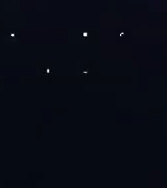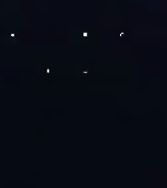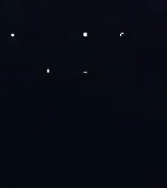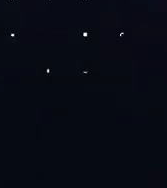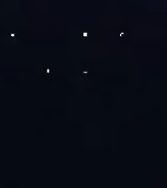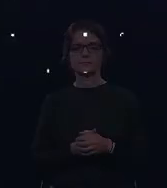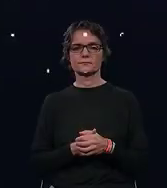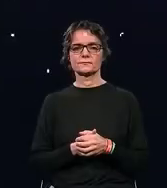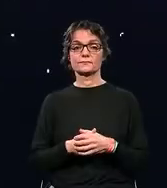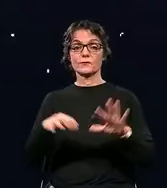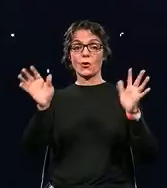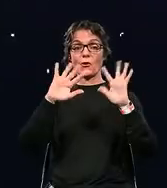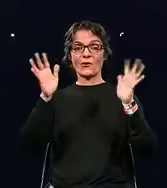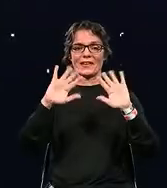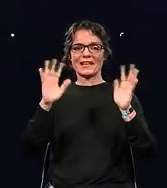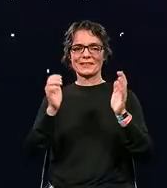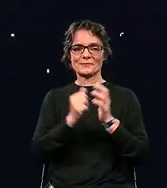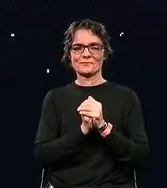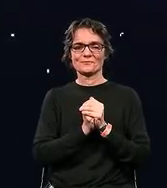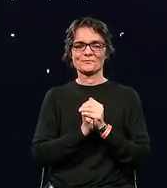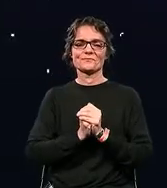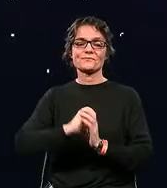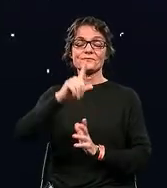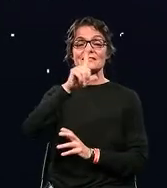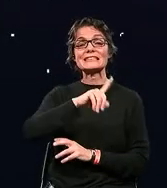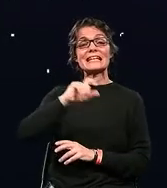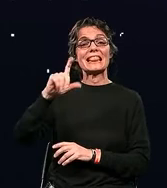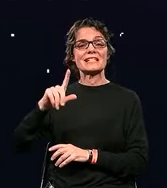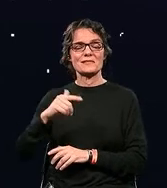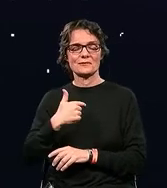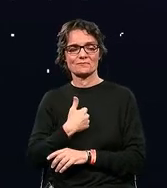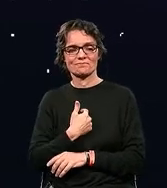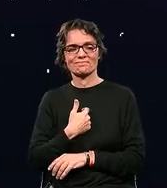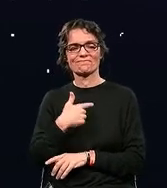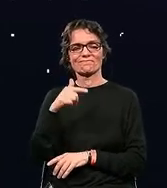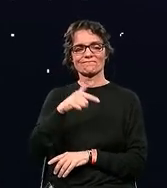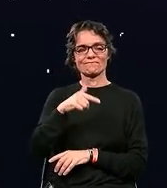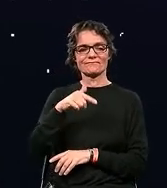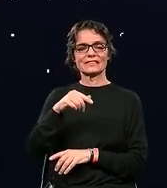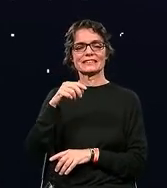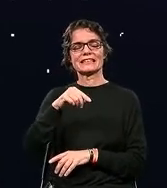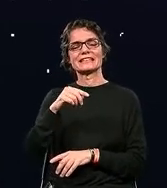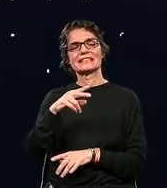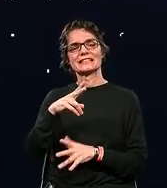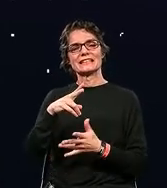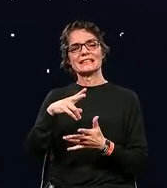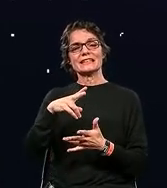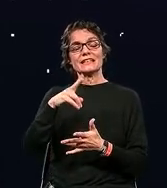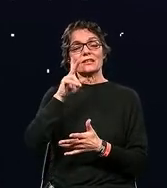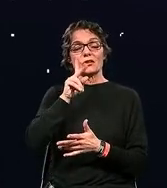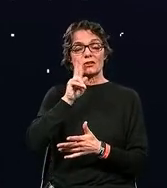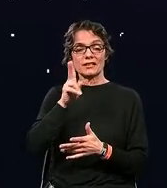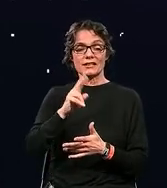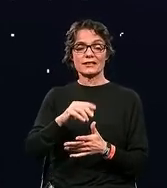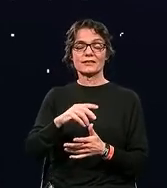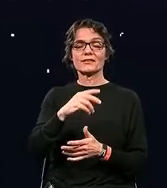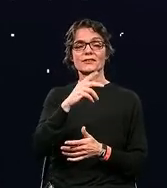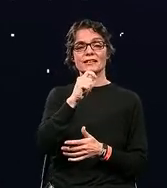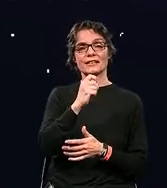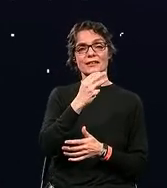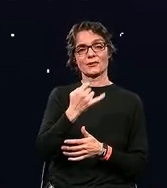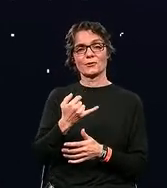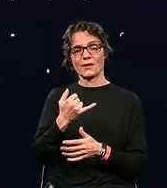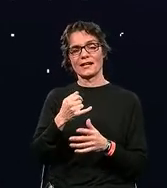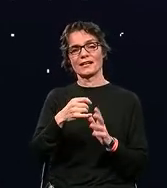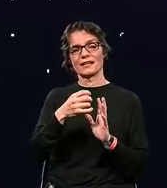Hello, I am Lisa Lindstrom and I'm the Chief Experience Officer of EY Consulting in